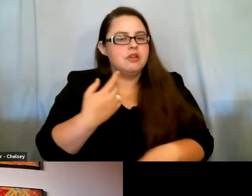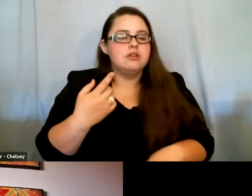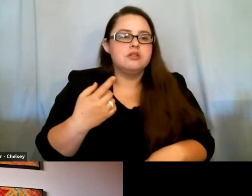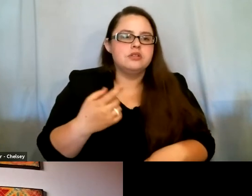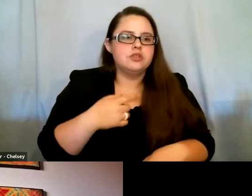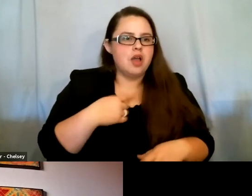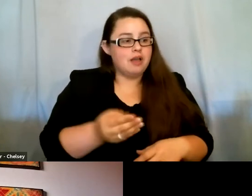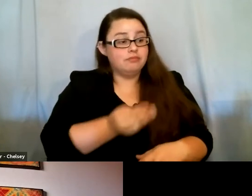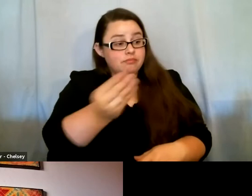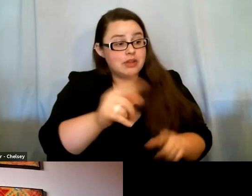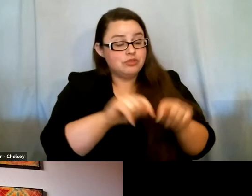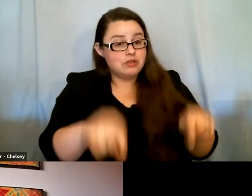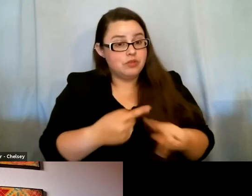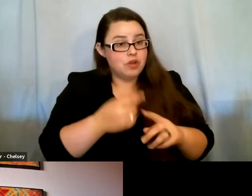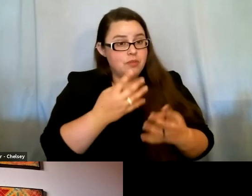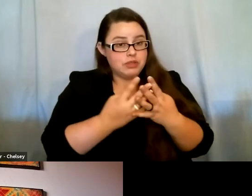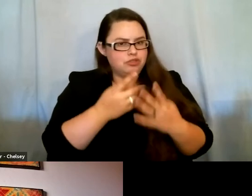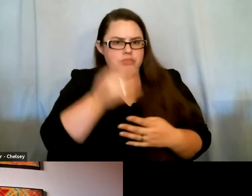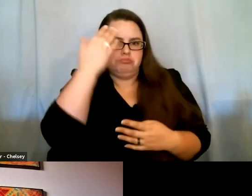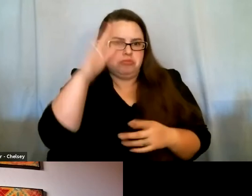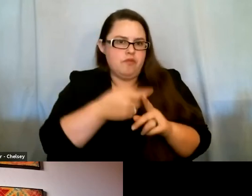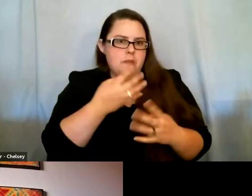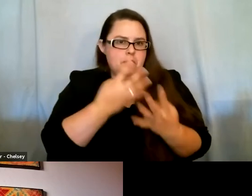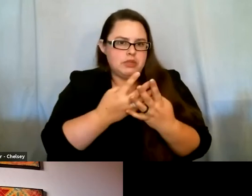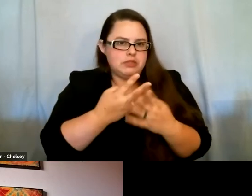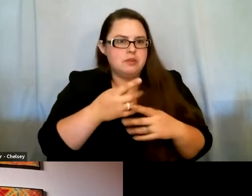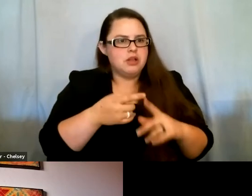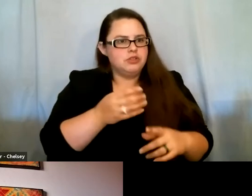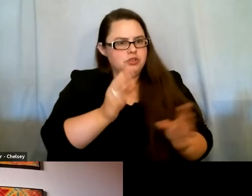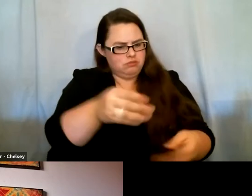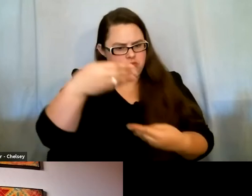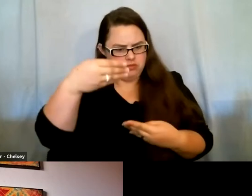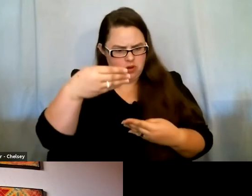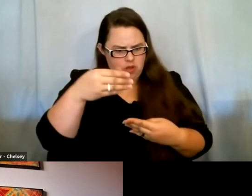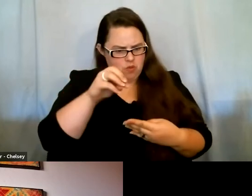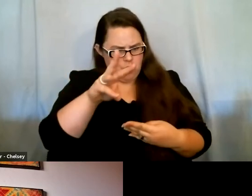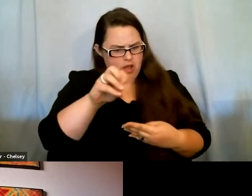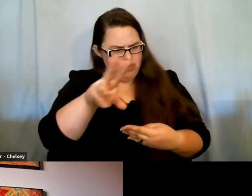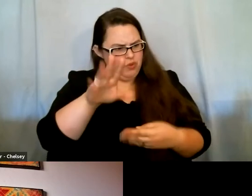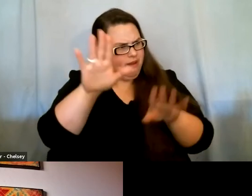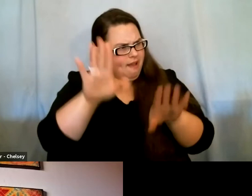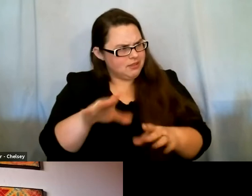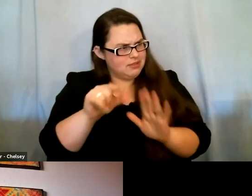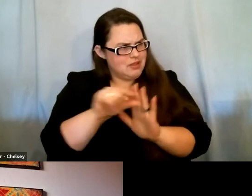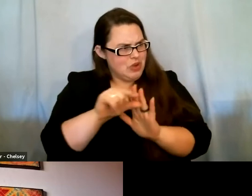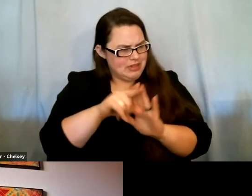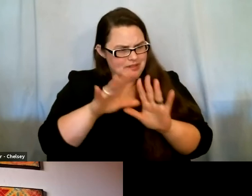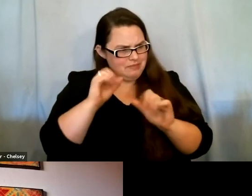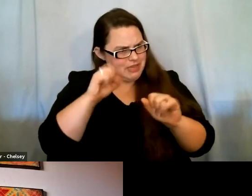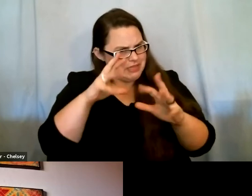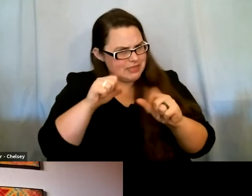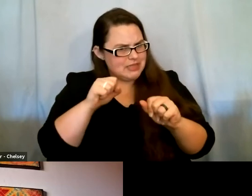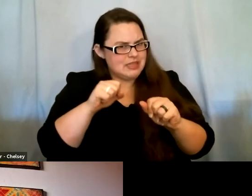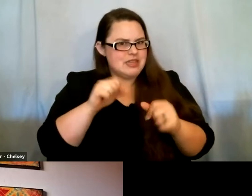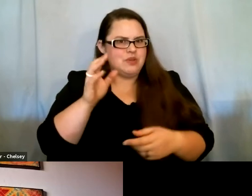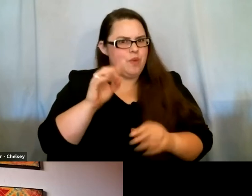transcript from prison. She doesn't know they're from prison, but she's looking at my transcript like, wow, you got excellent grades. Like, wow, this is amazing, you